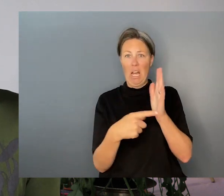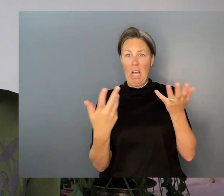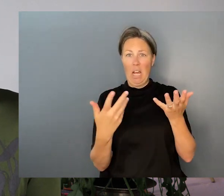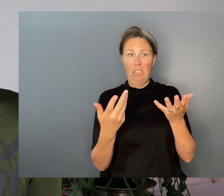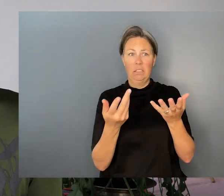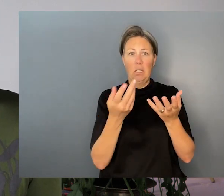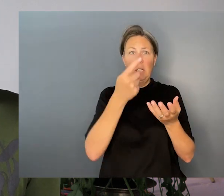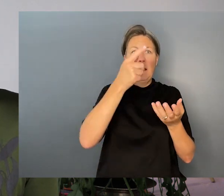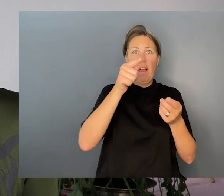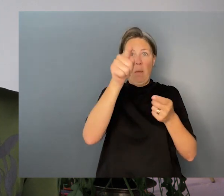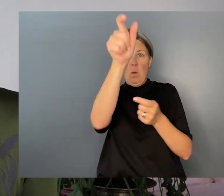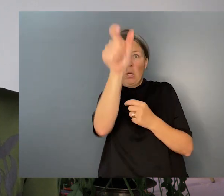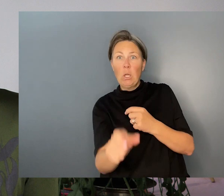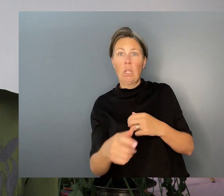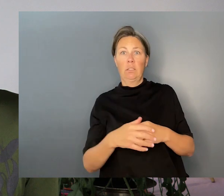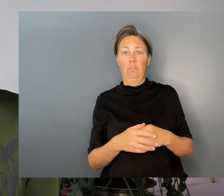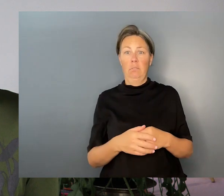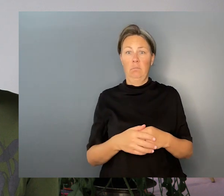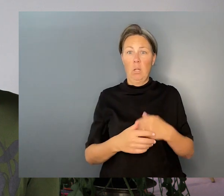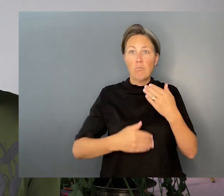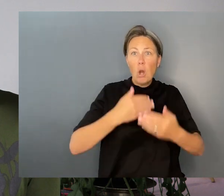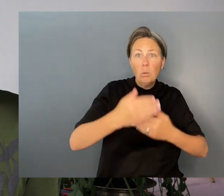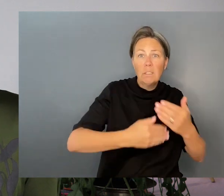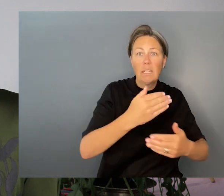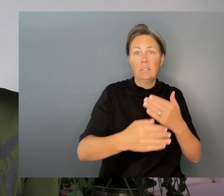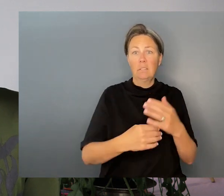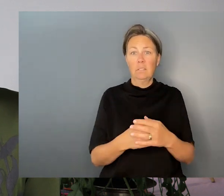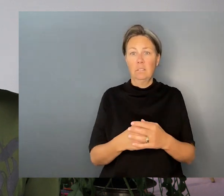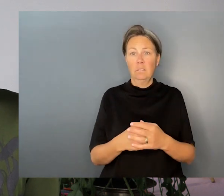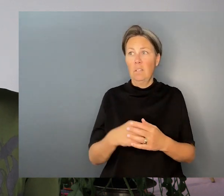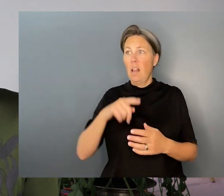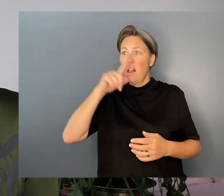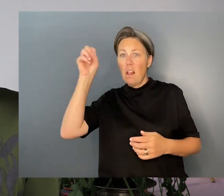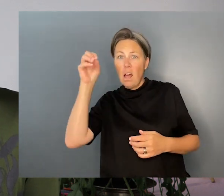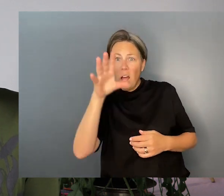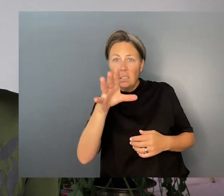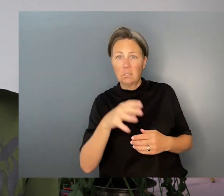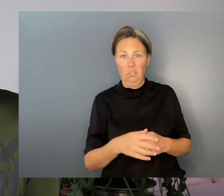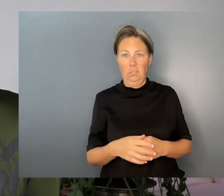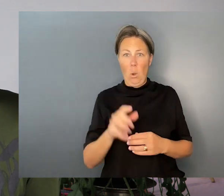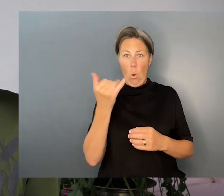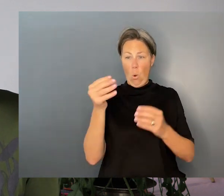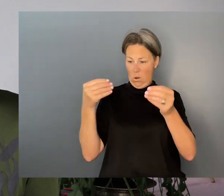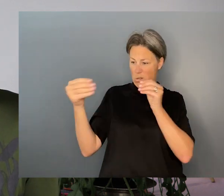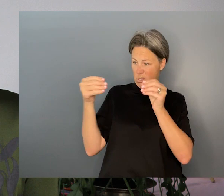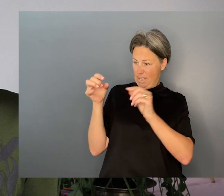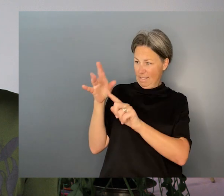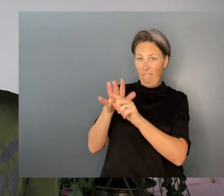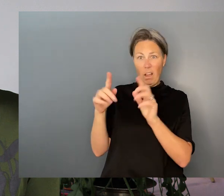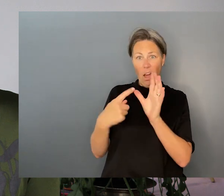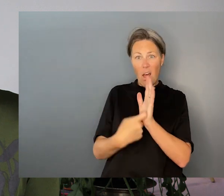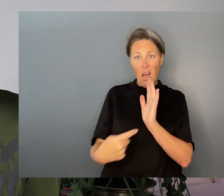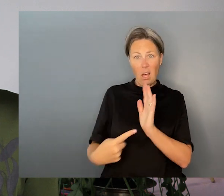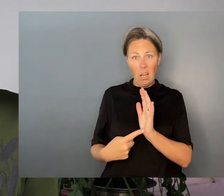land. A body. The process. The walking. The yielding. The light. Or the proof. This photograph and the line